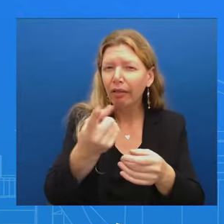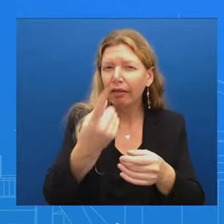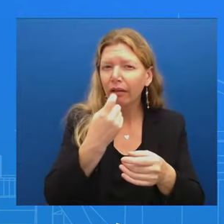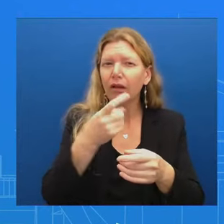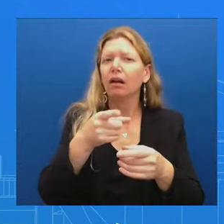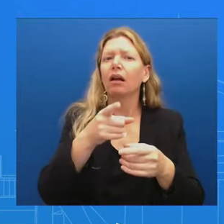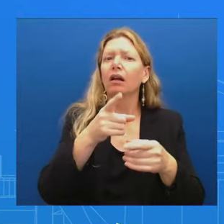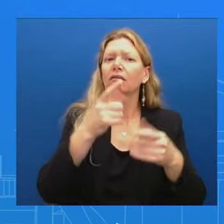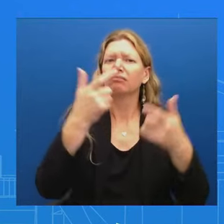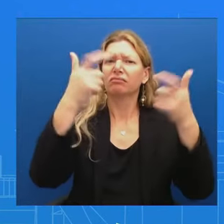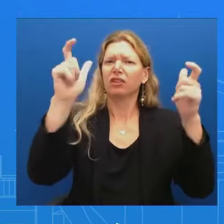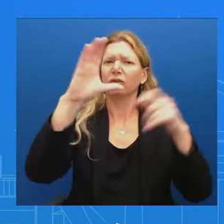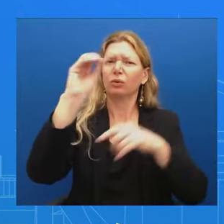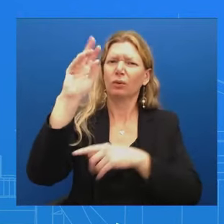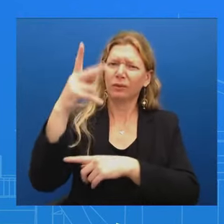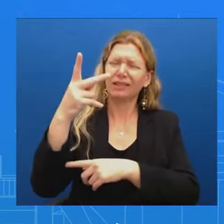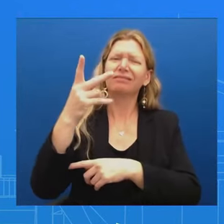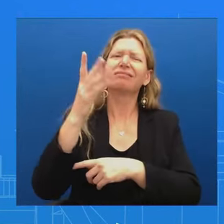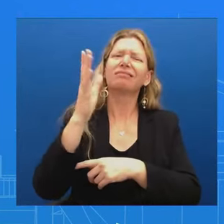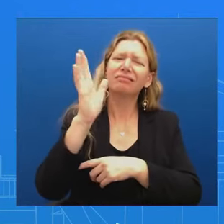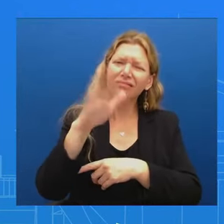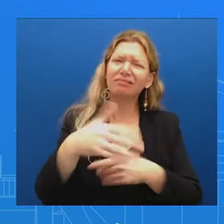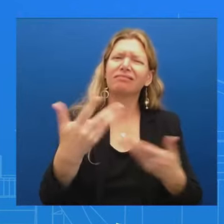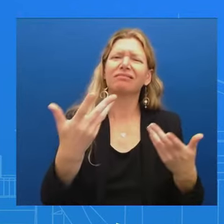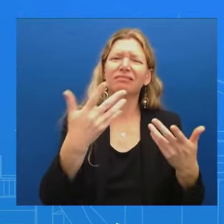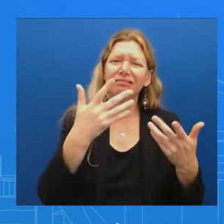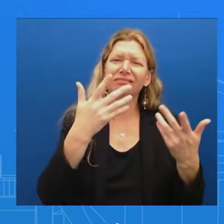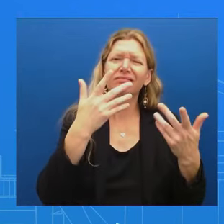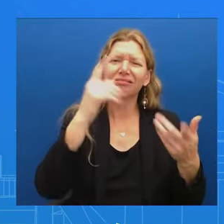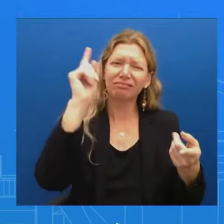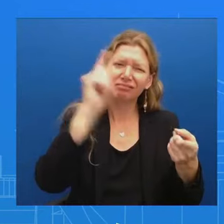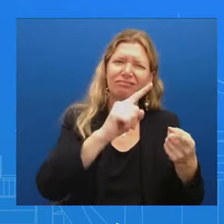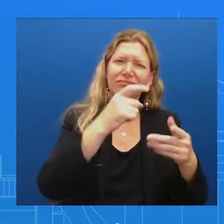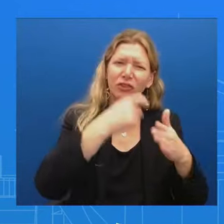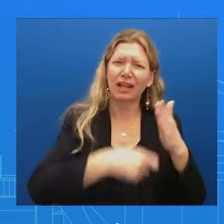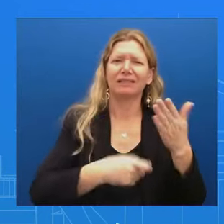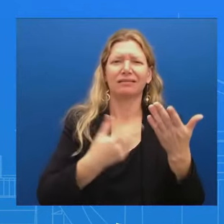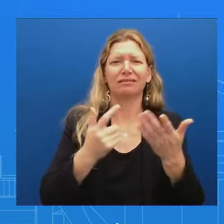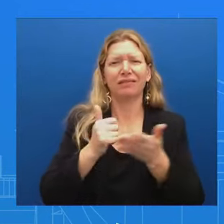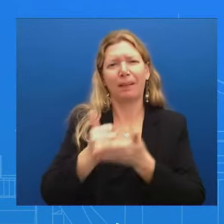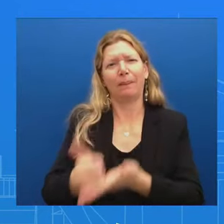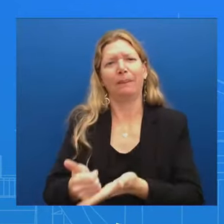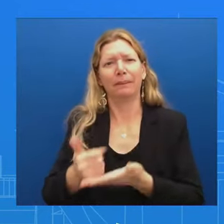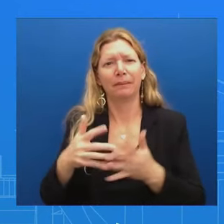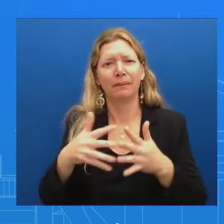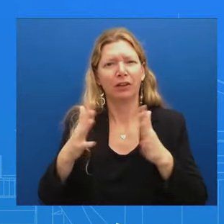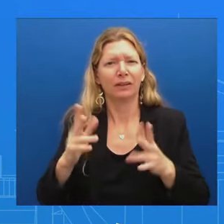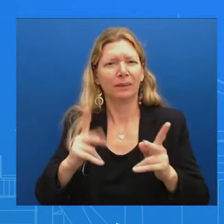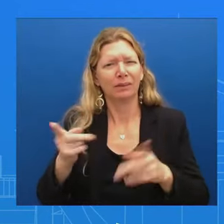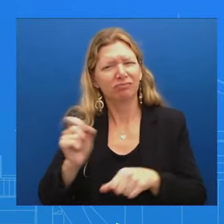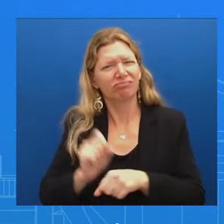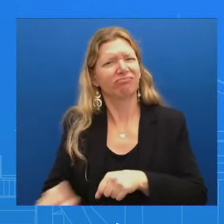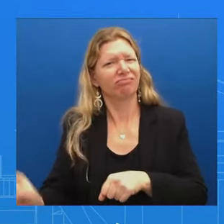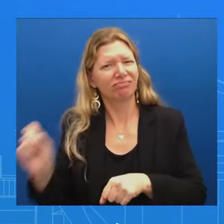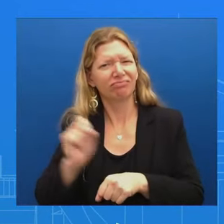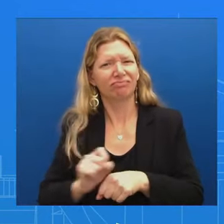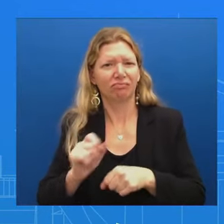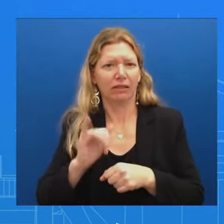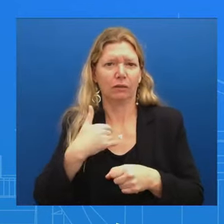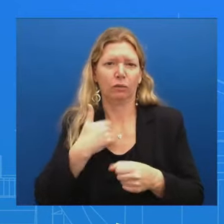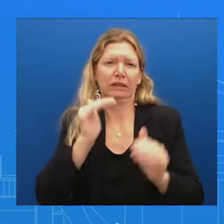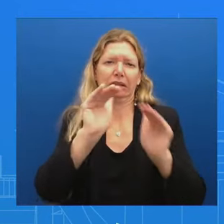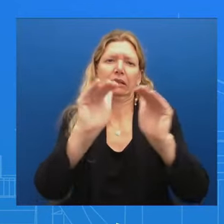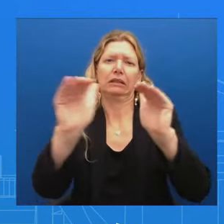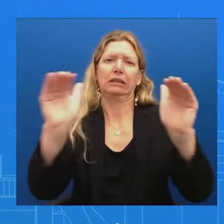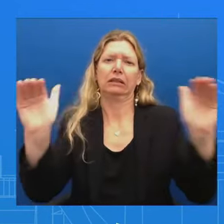doing And I think that's important that this President sees that And in shrinkflation For folks who are watching Doesn't quite know what that is What we're